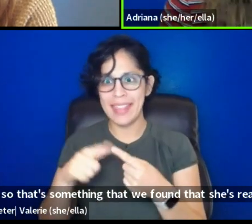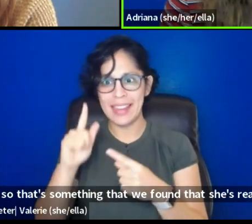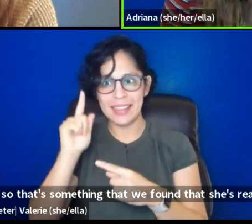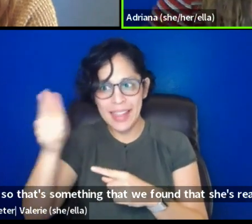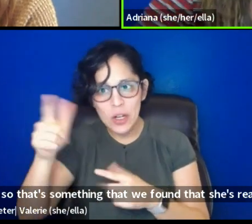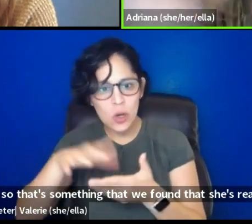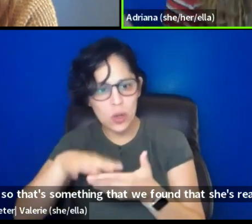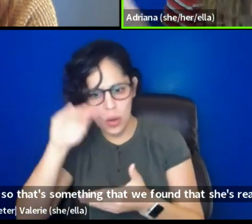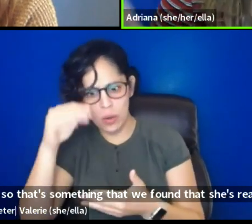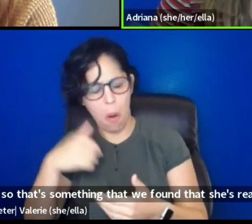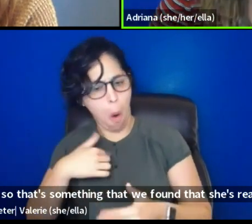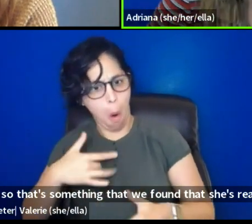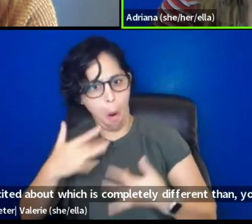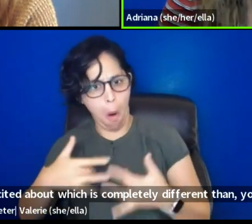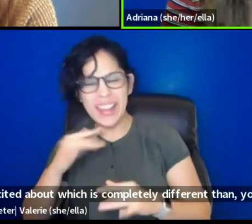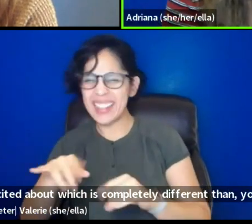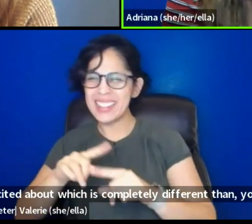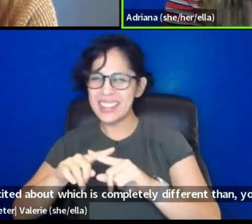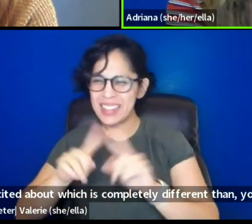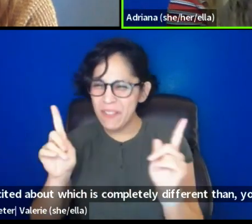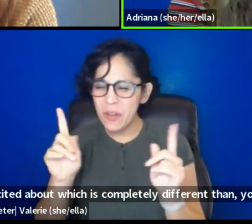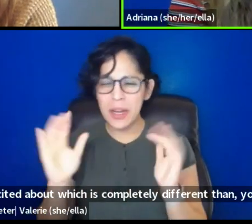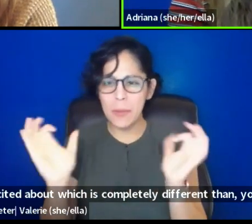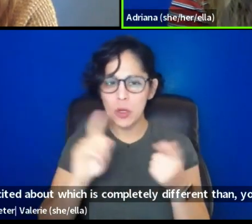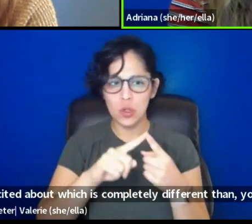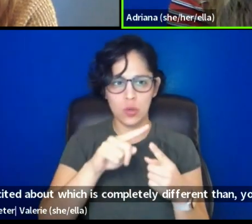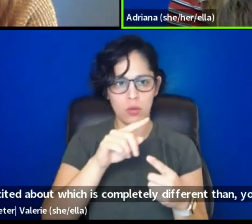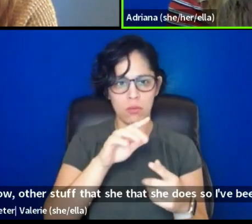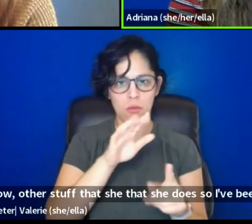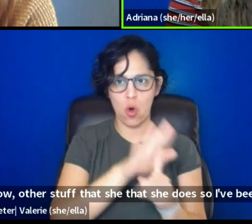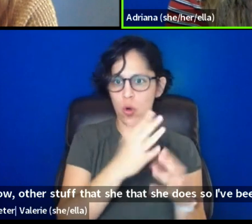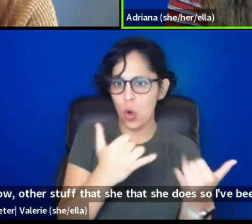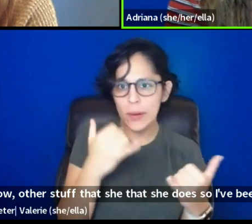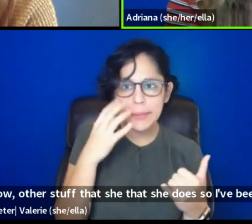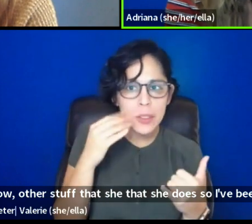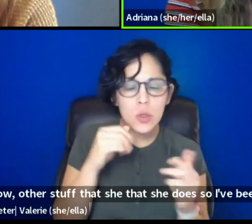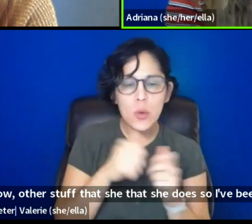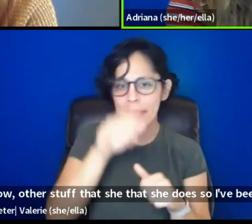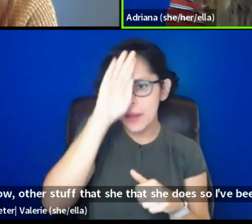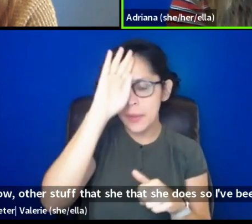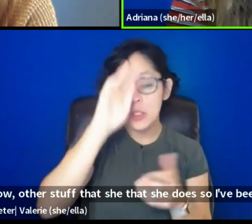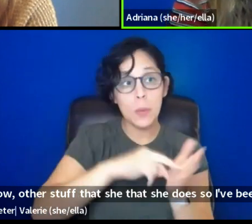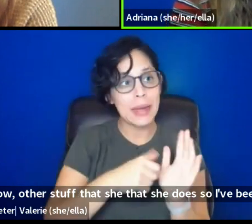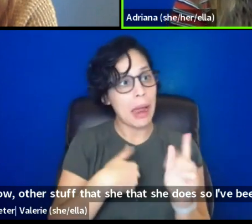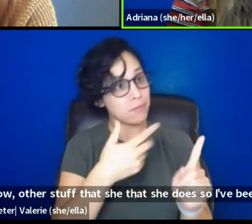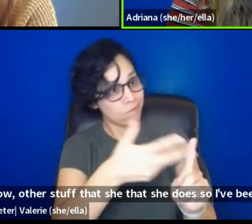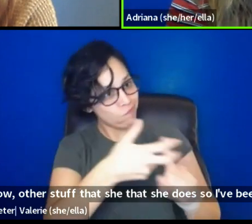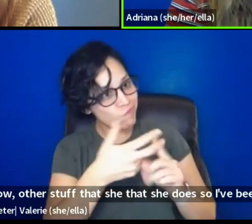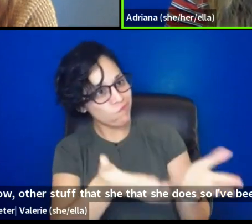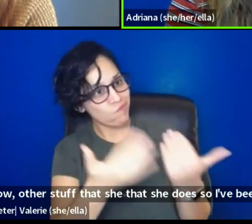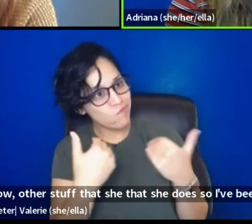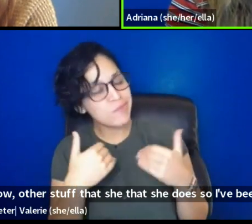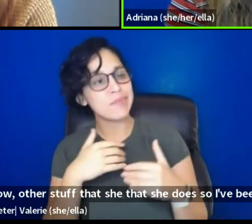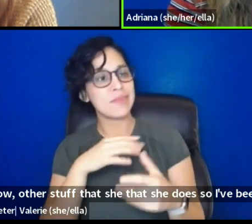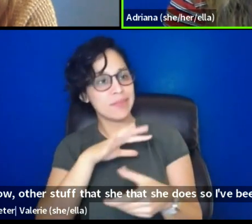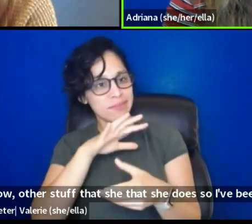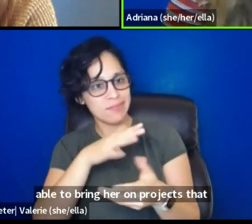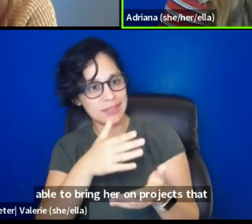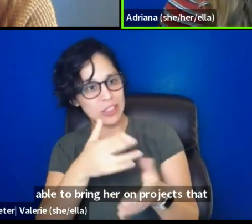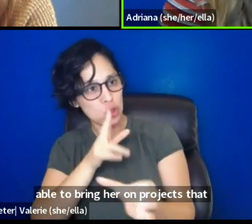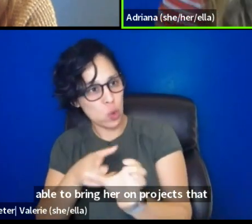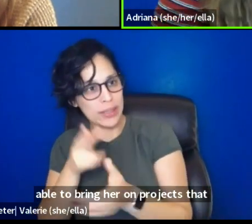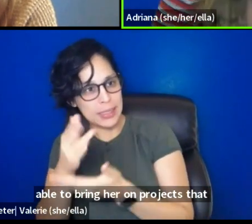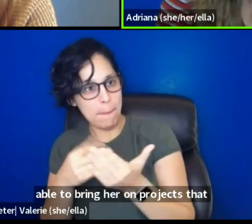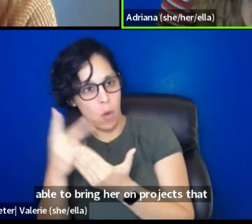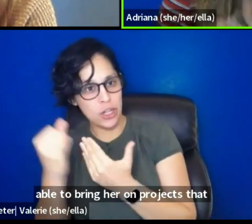different than, you know, other stuff that she, that she does, so I've been able to bring her on projects that, that I've been doing, and, and